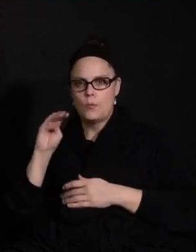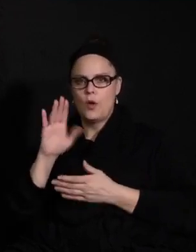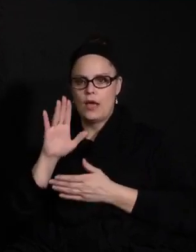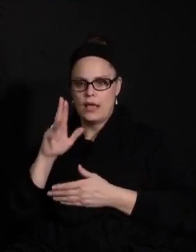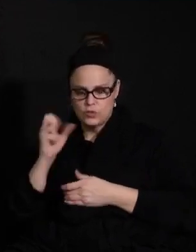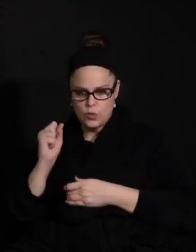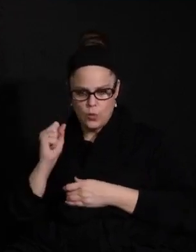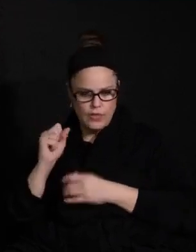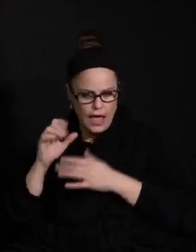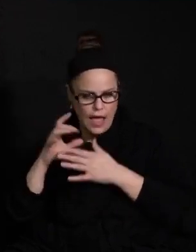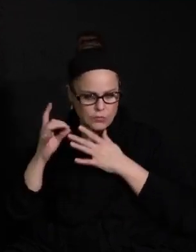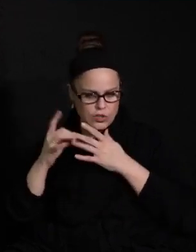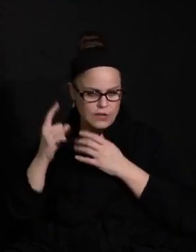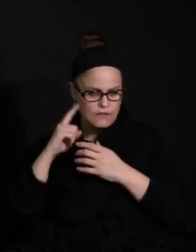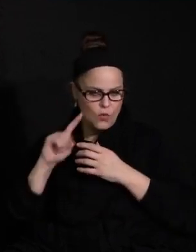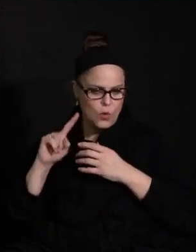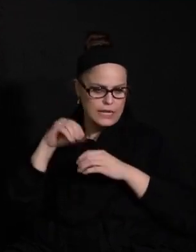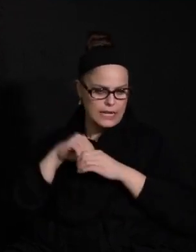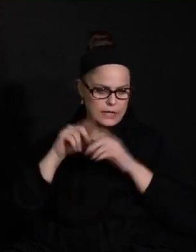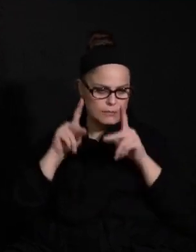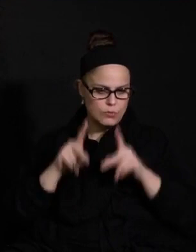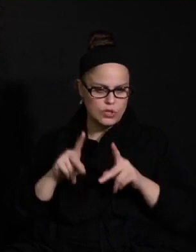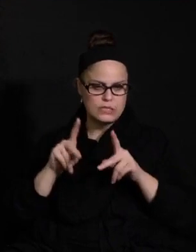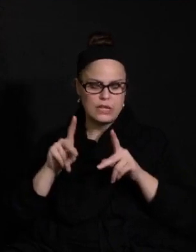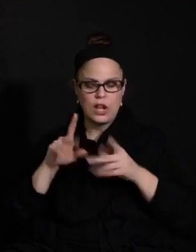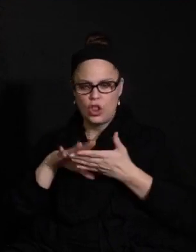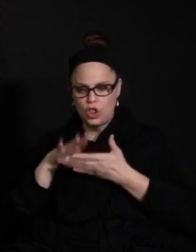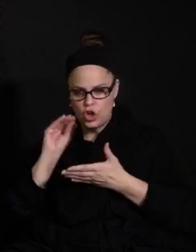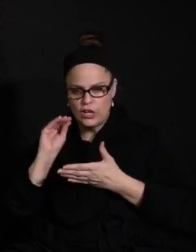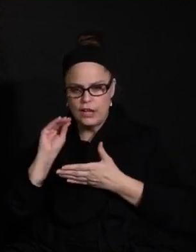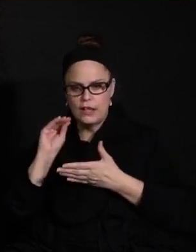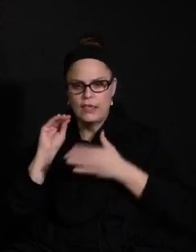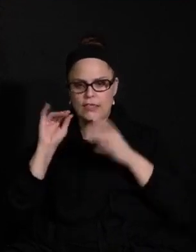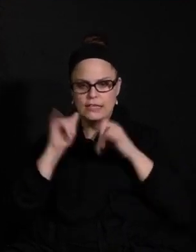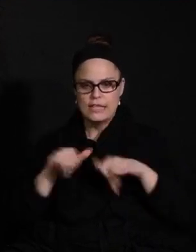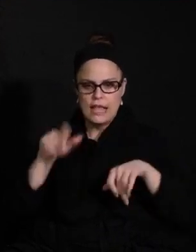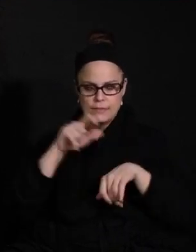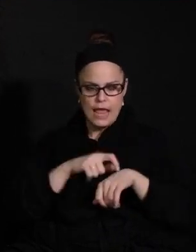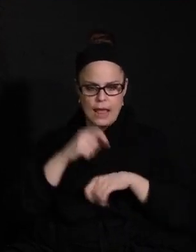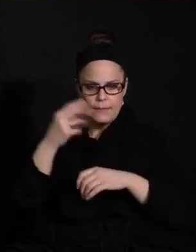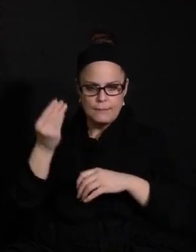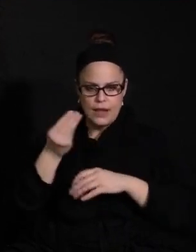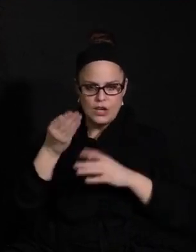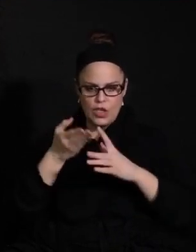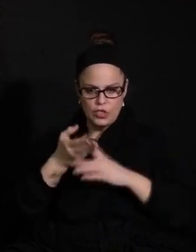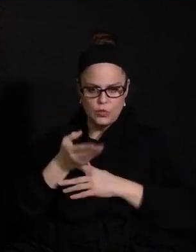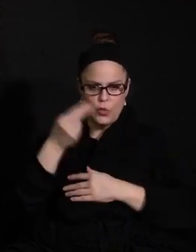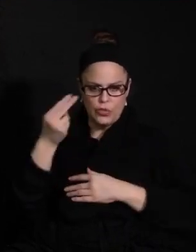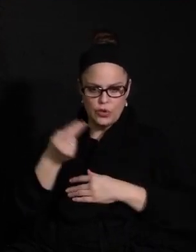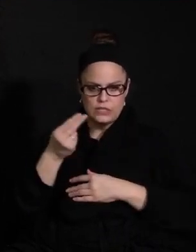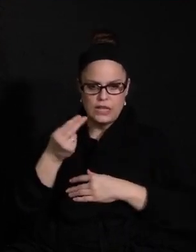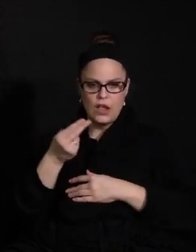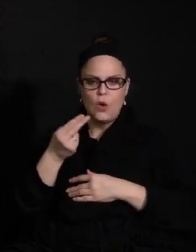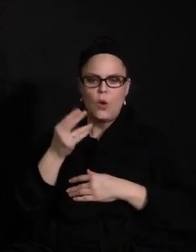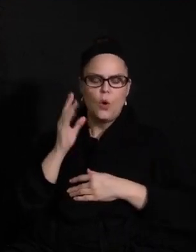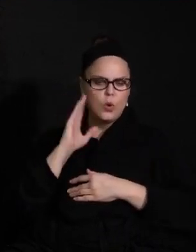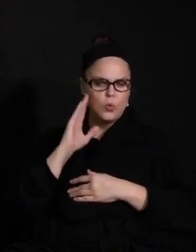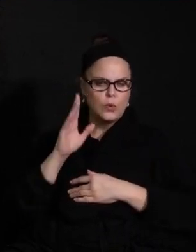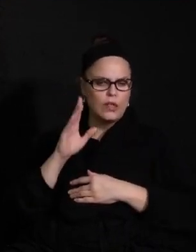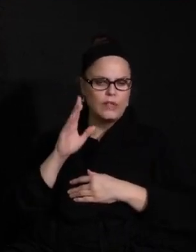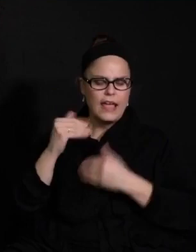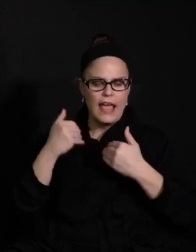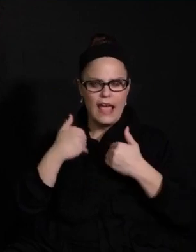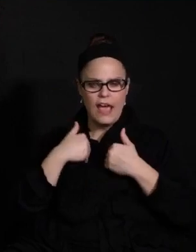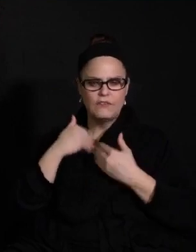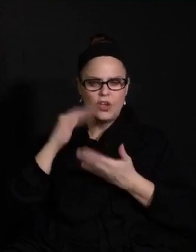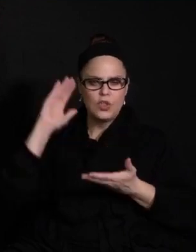in for in-person learning and secondary must be in the building at the same time Monday through Thursday? Or can buildings plan to have a certain grade level in the building to